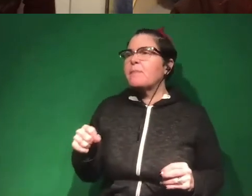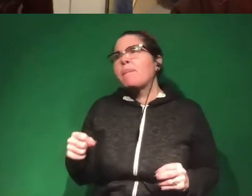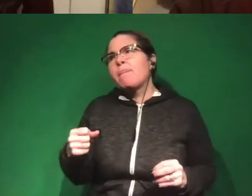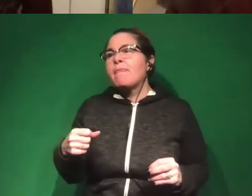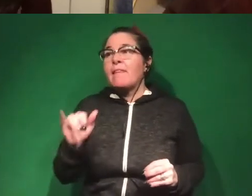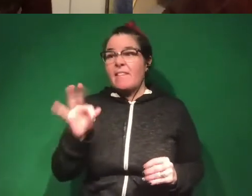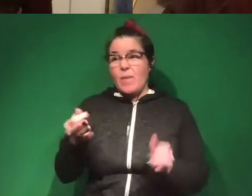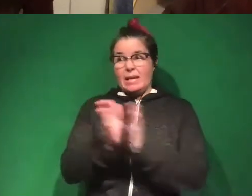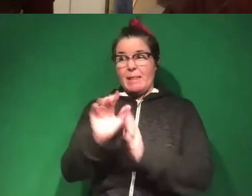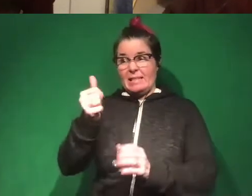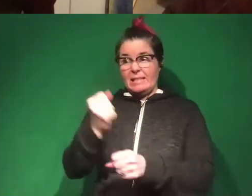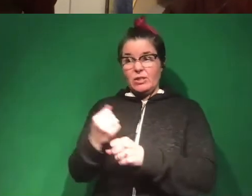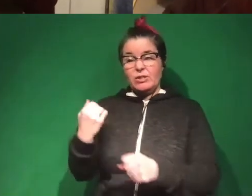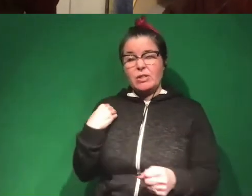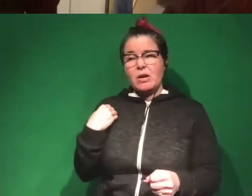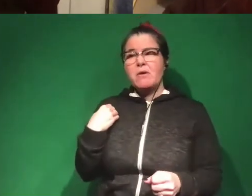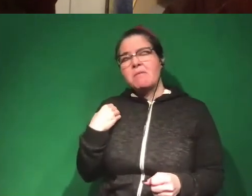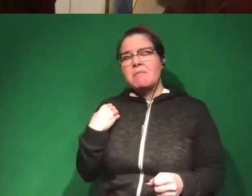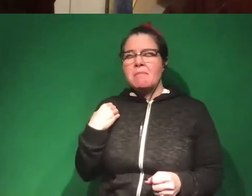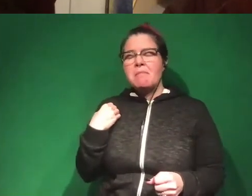you had asked me that 10 years ago, I would say